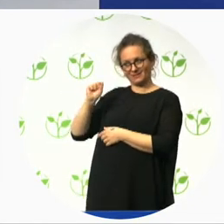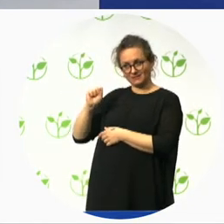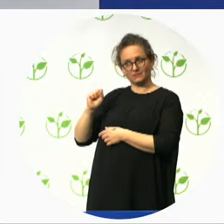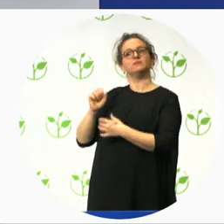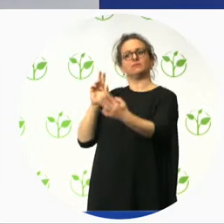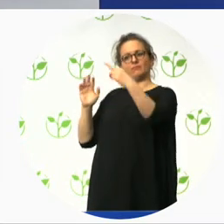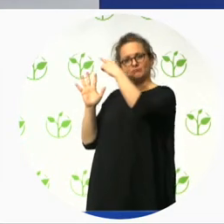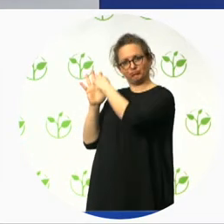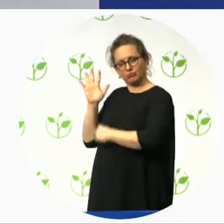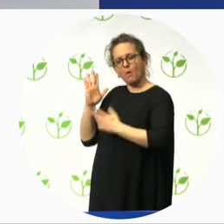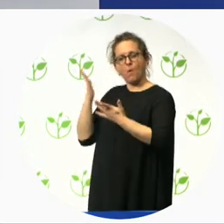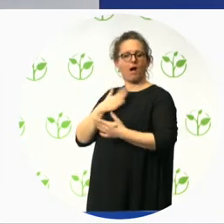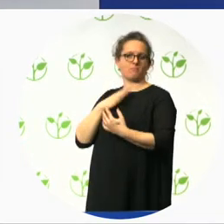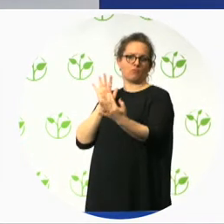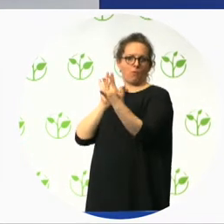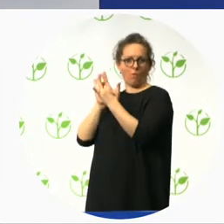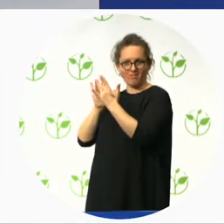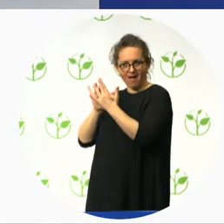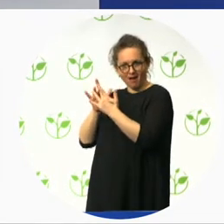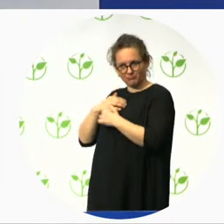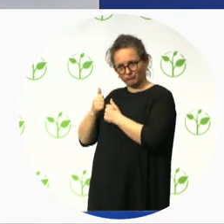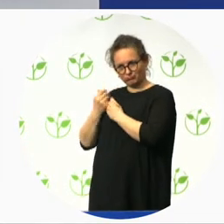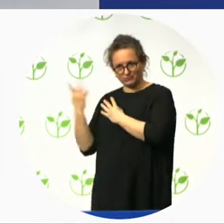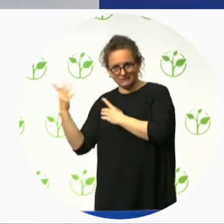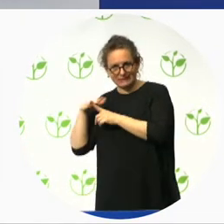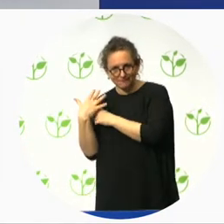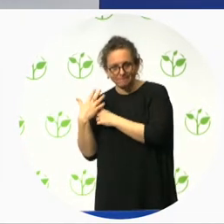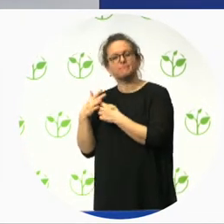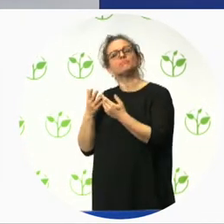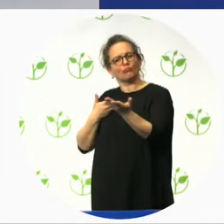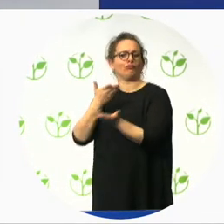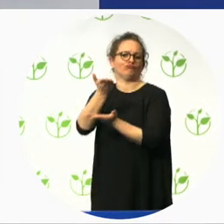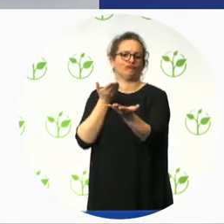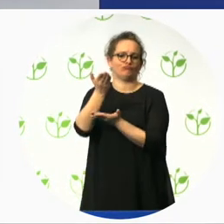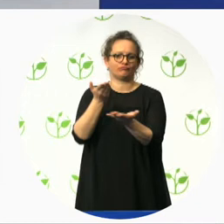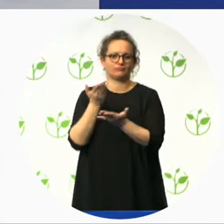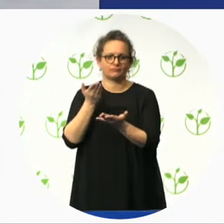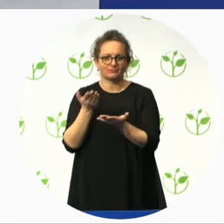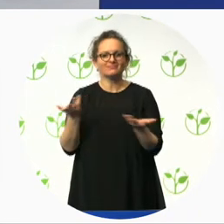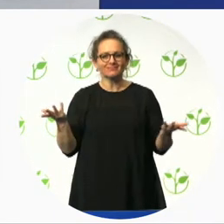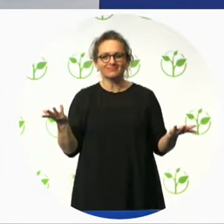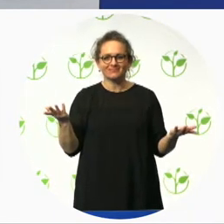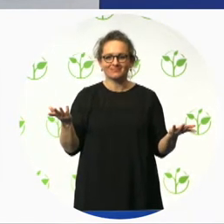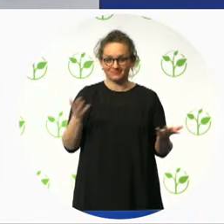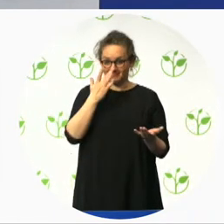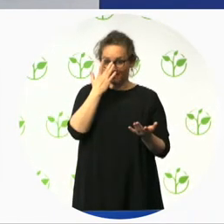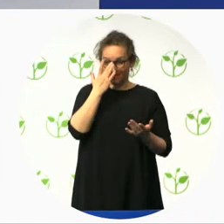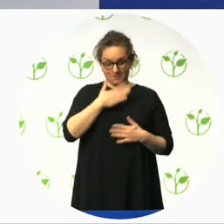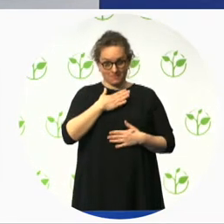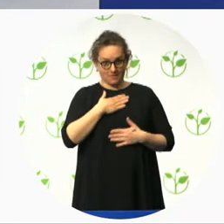So one other program that I want to highlight is an online course that is...